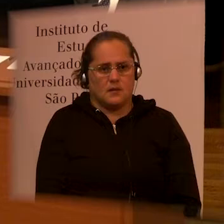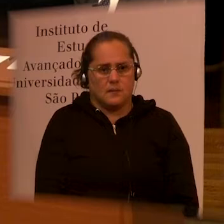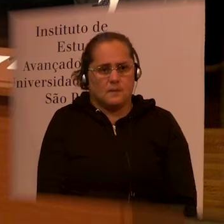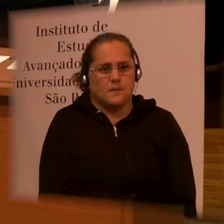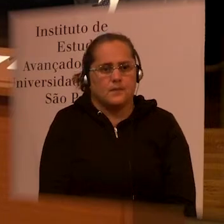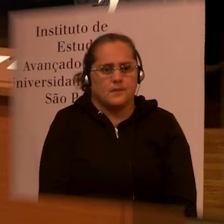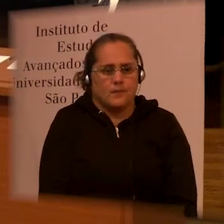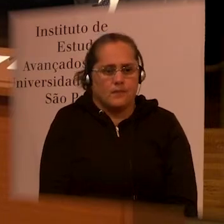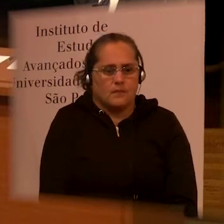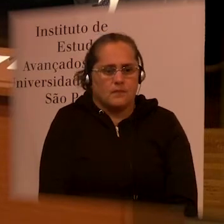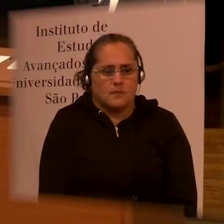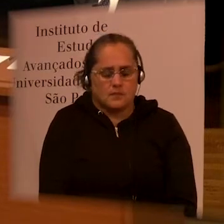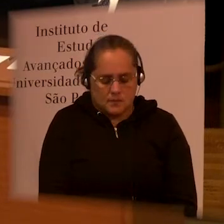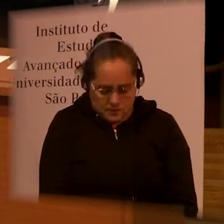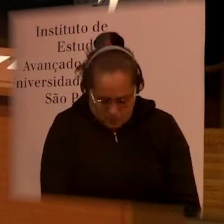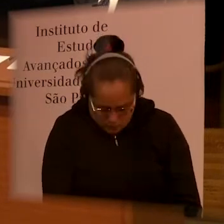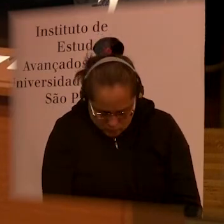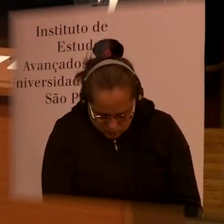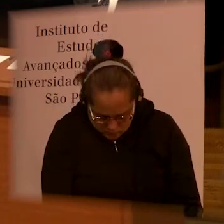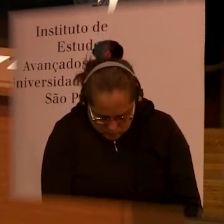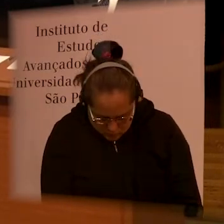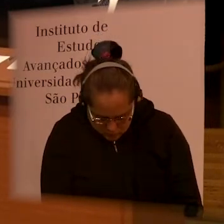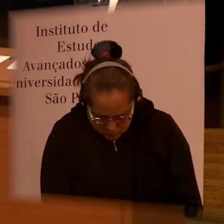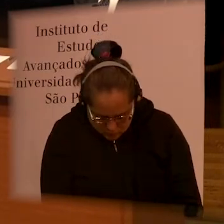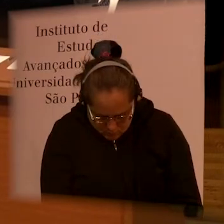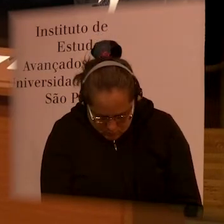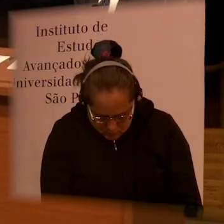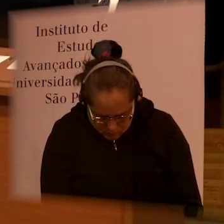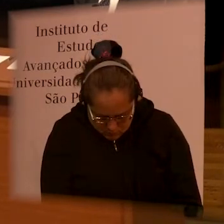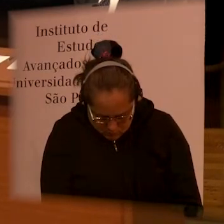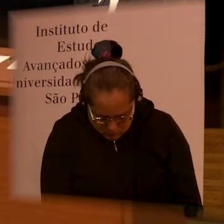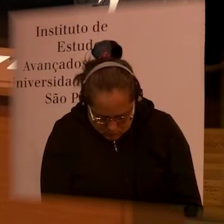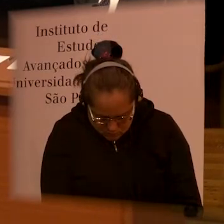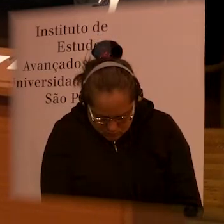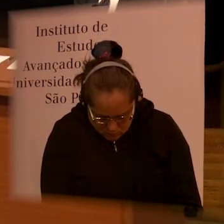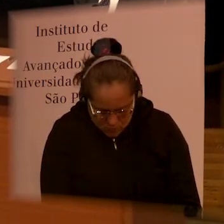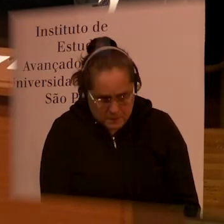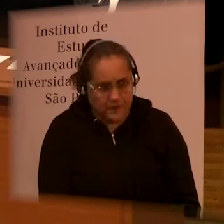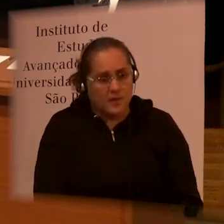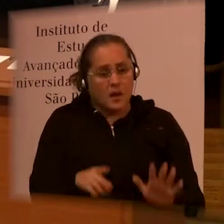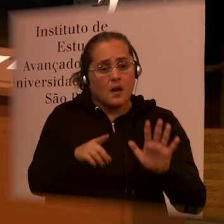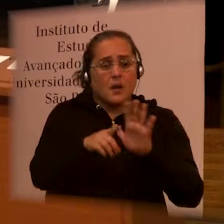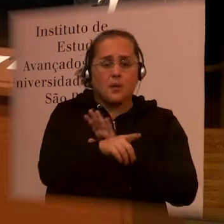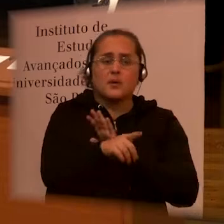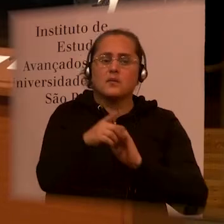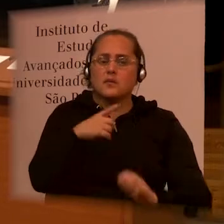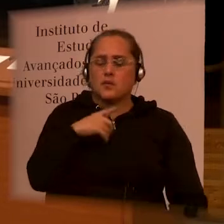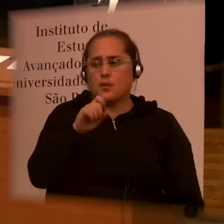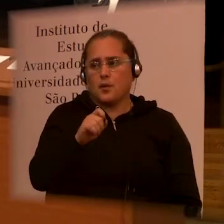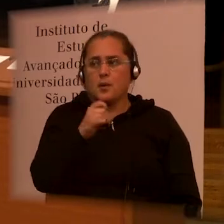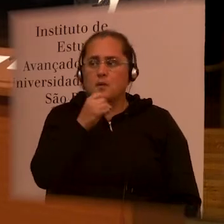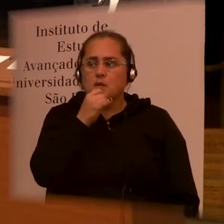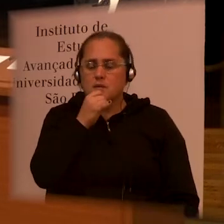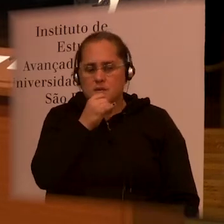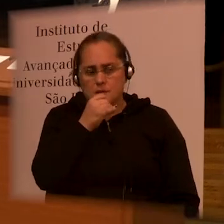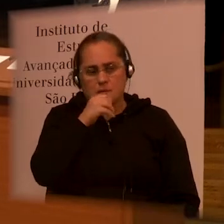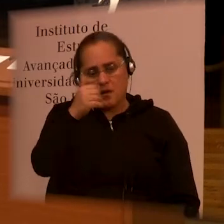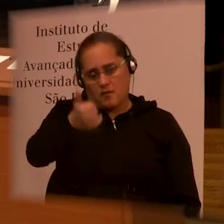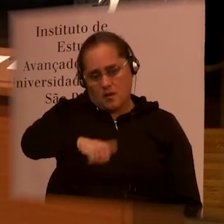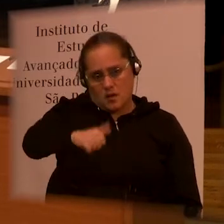of an observatory model. But what I have got examples of is evaluations. So